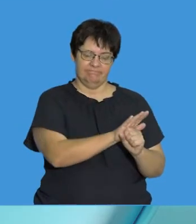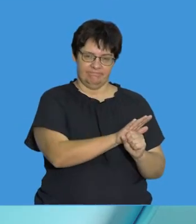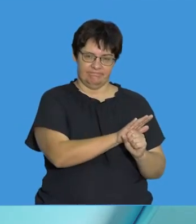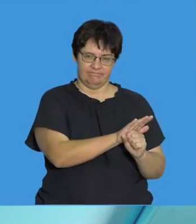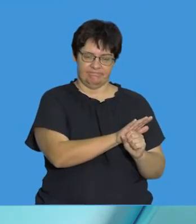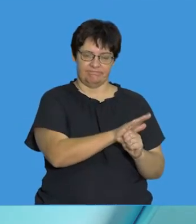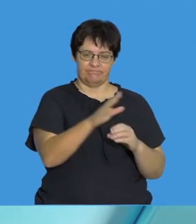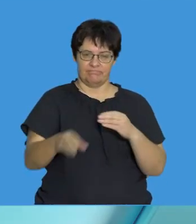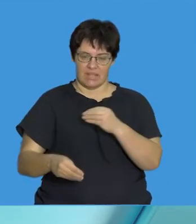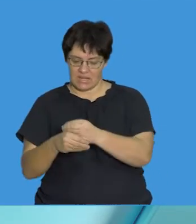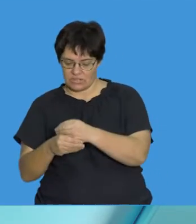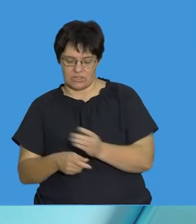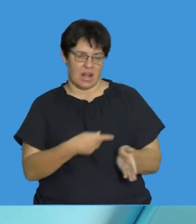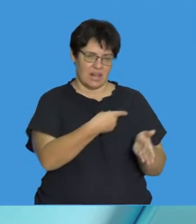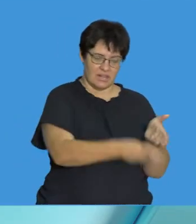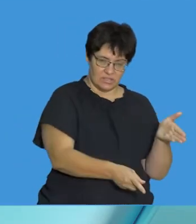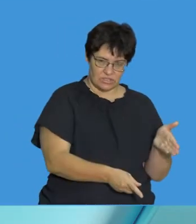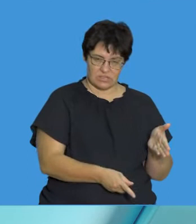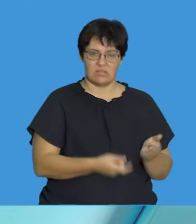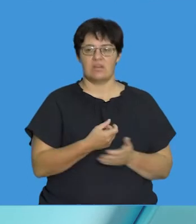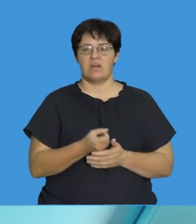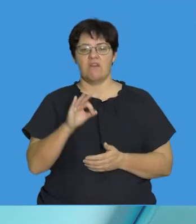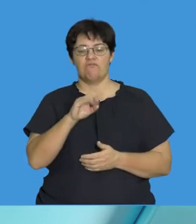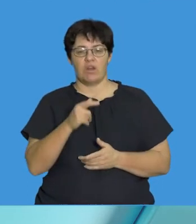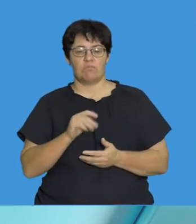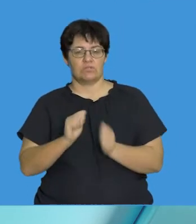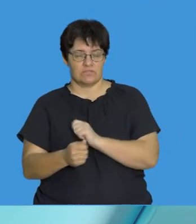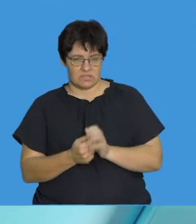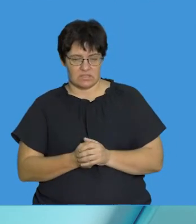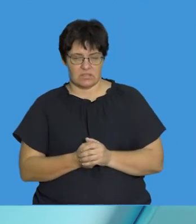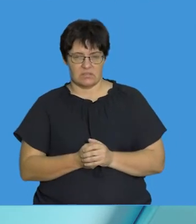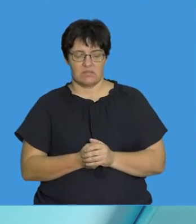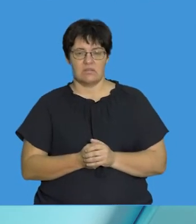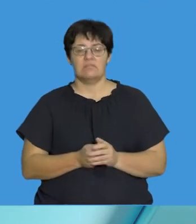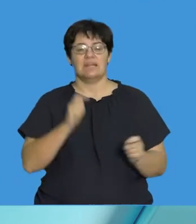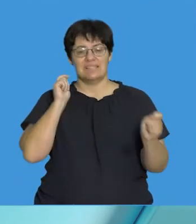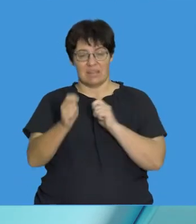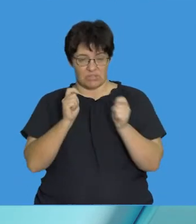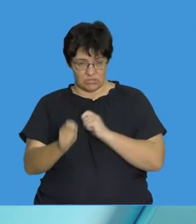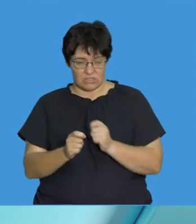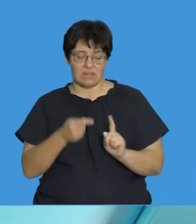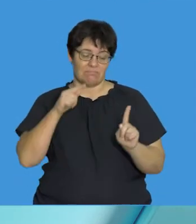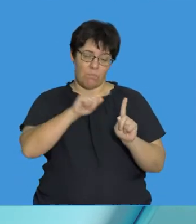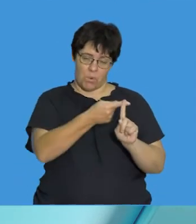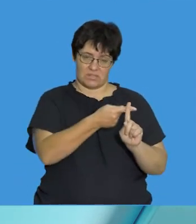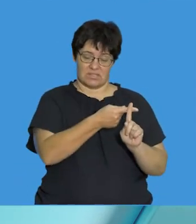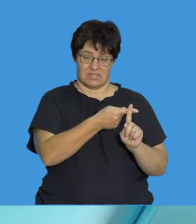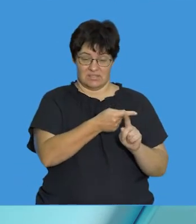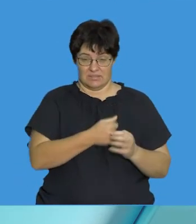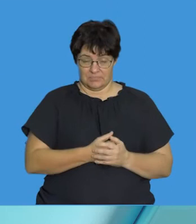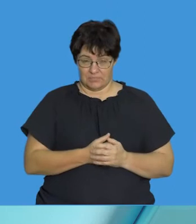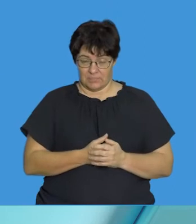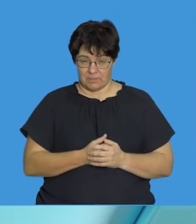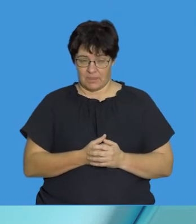insertion deletion as frame-shift mutations, we've looked at substitution as well as a point mutation. What's very